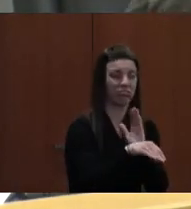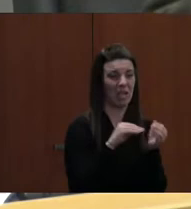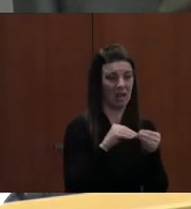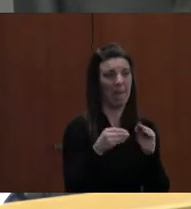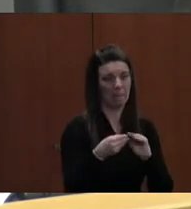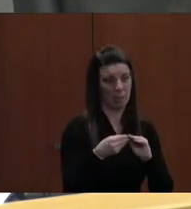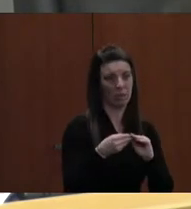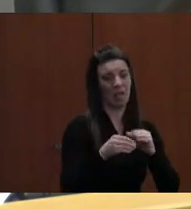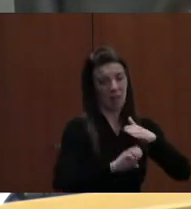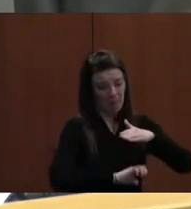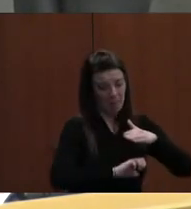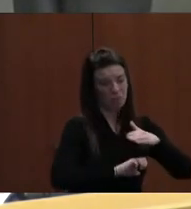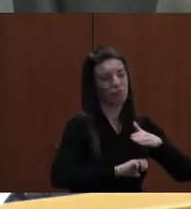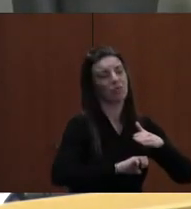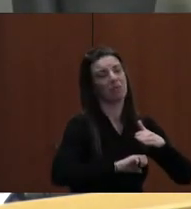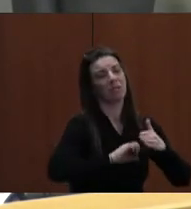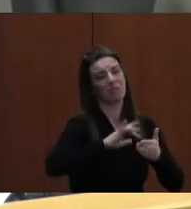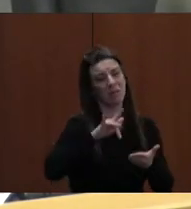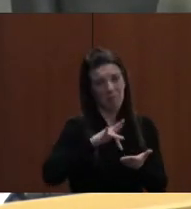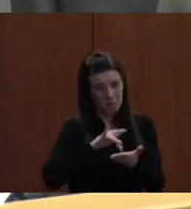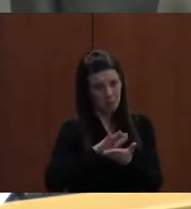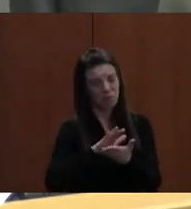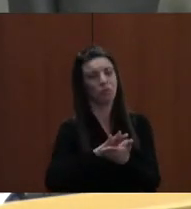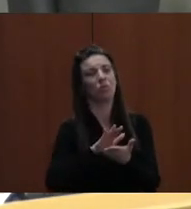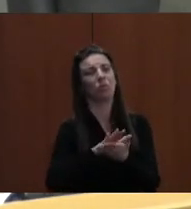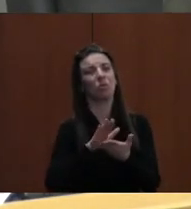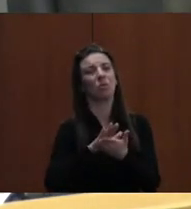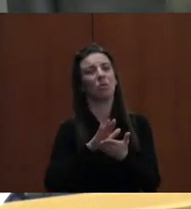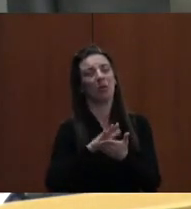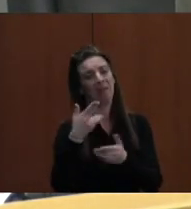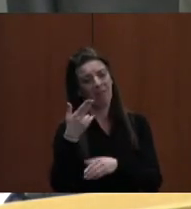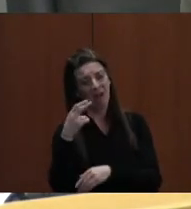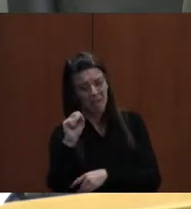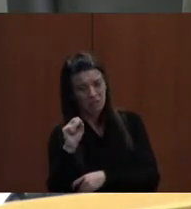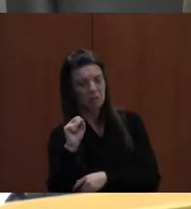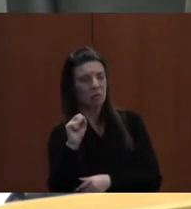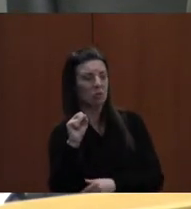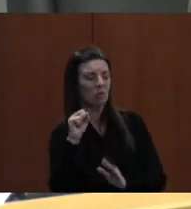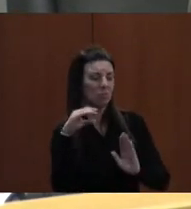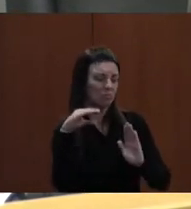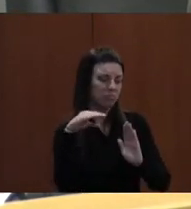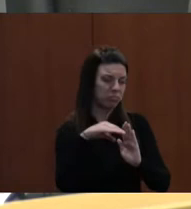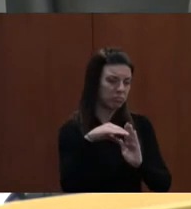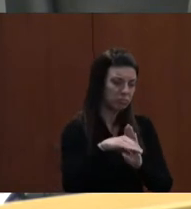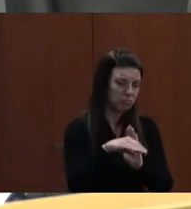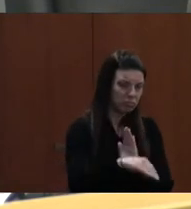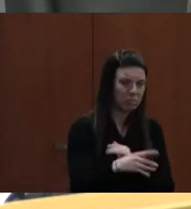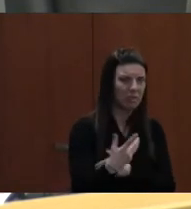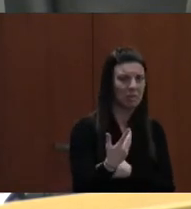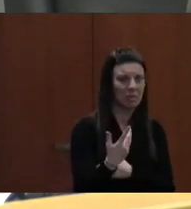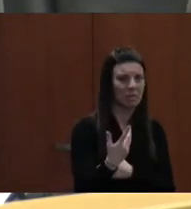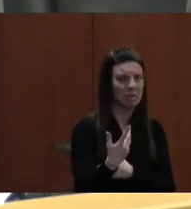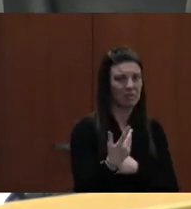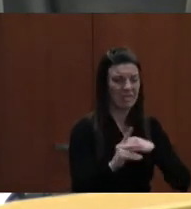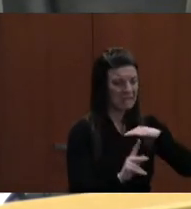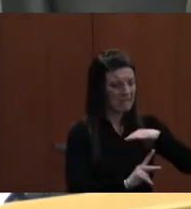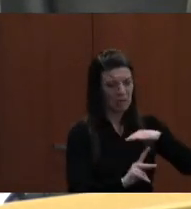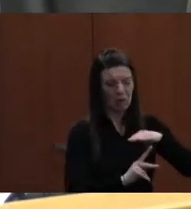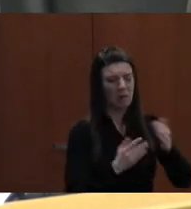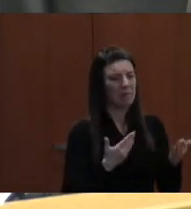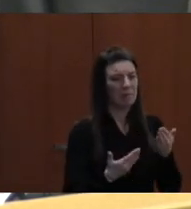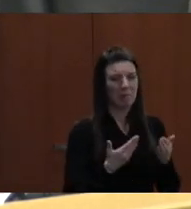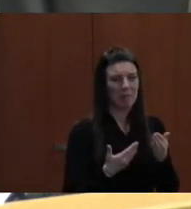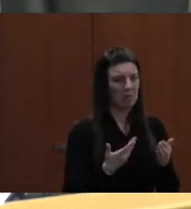You know, bubbling through middle school, moving into high school. Uh, we don't know what next year's kindergarten is going to bring necessarily. We could have a very large